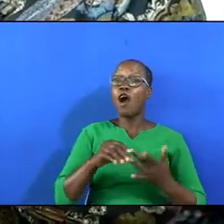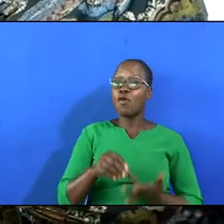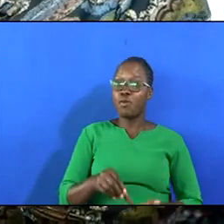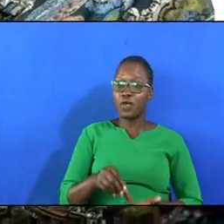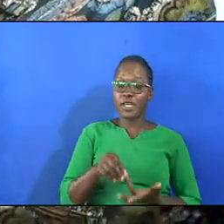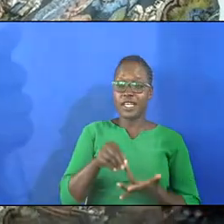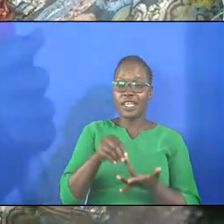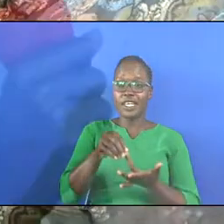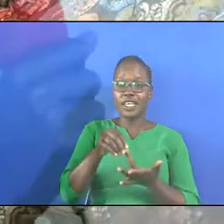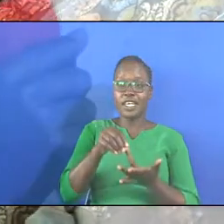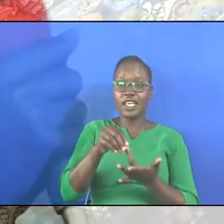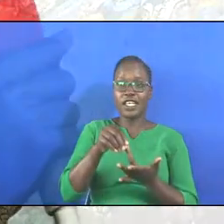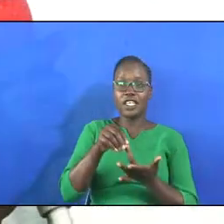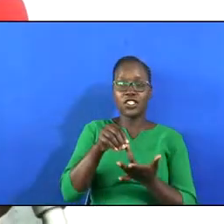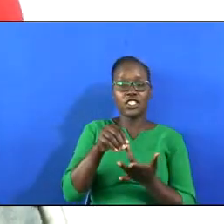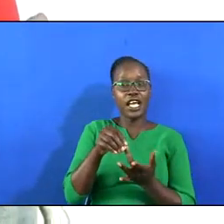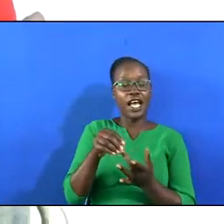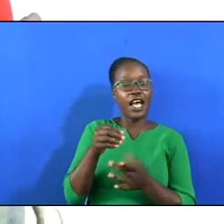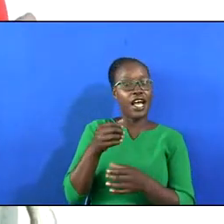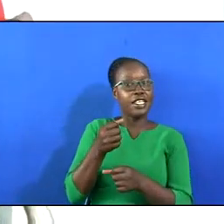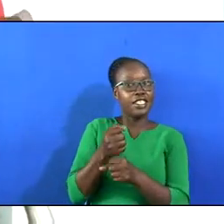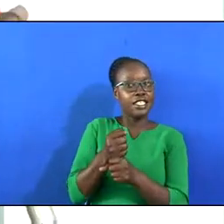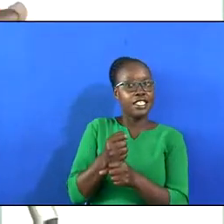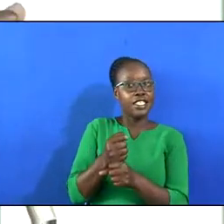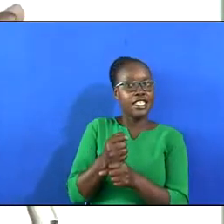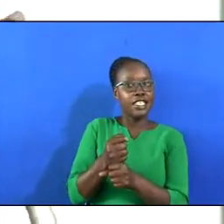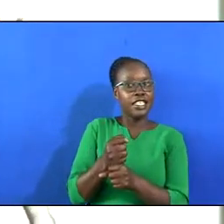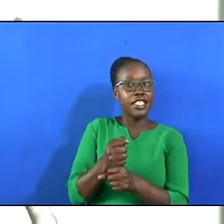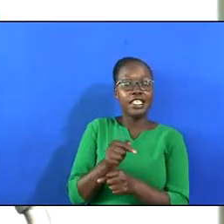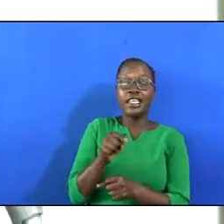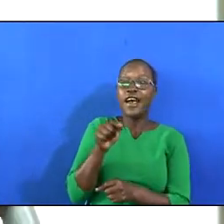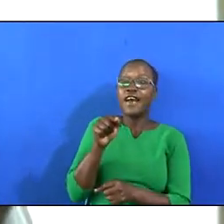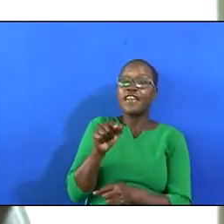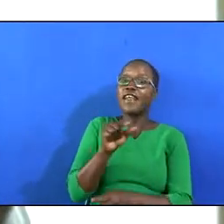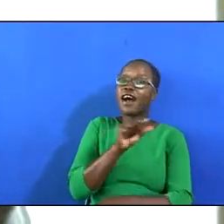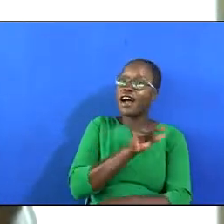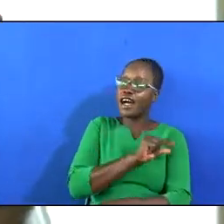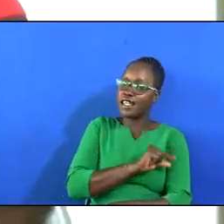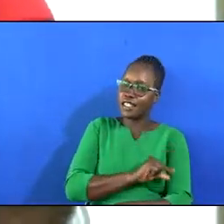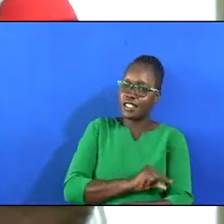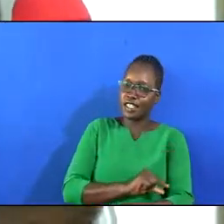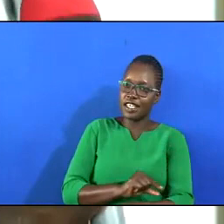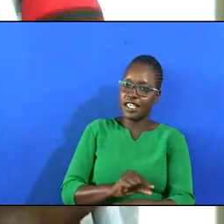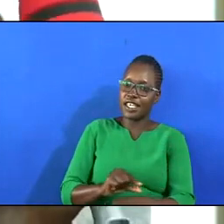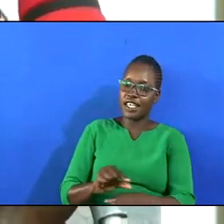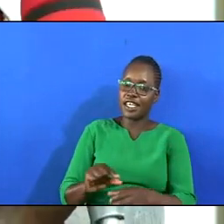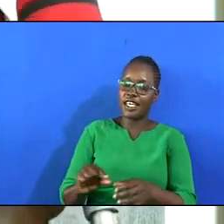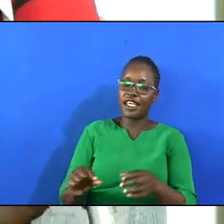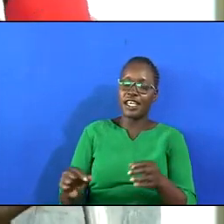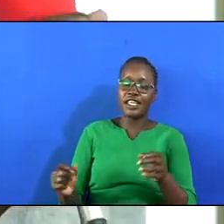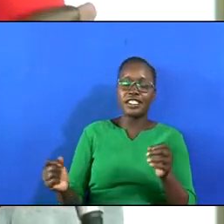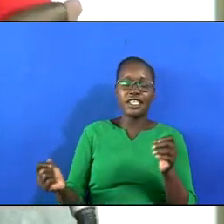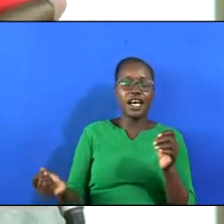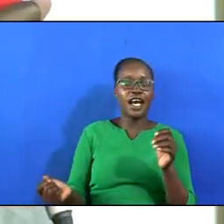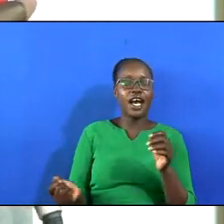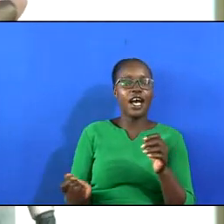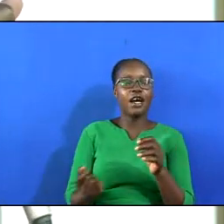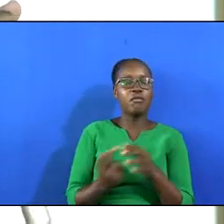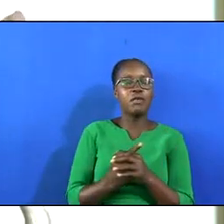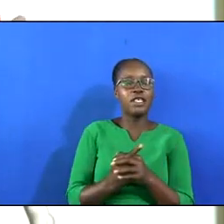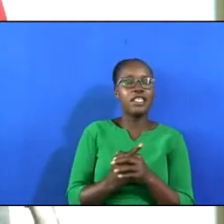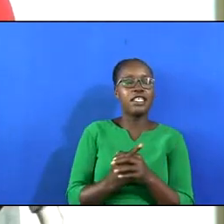Though precious did that grace